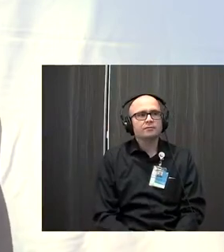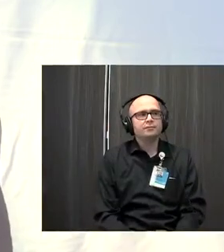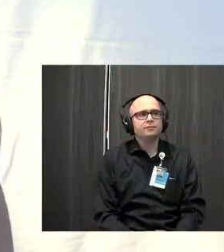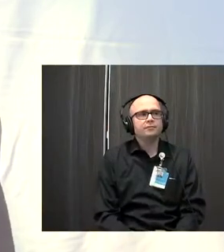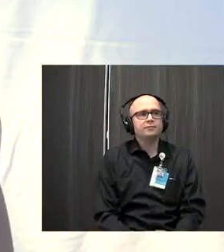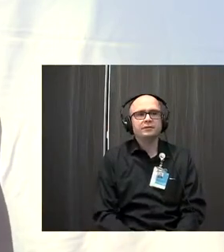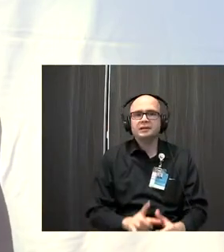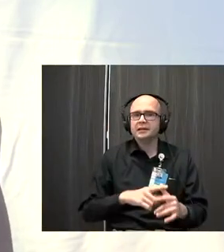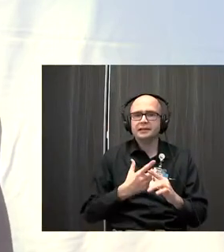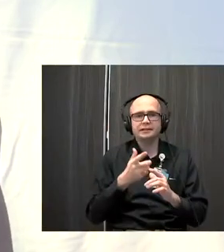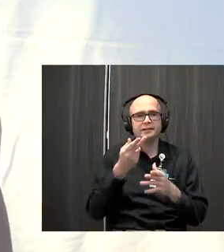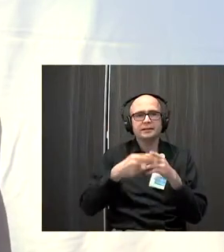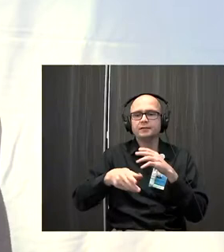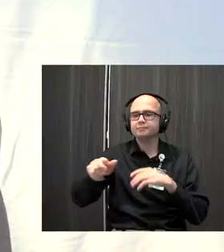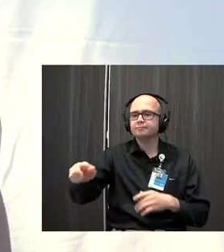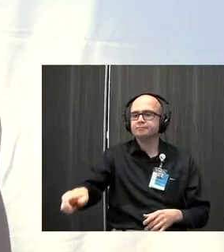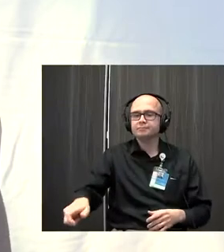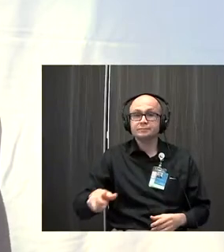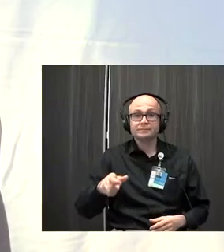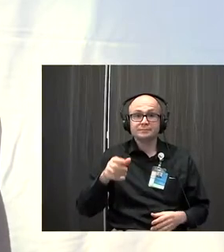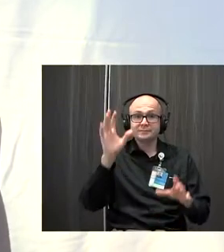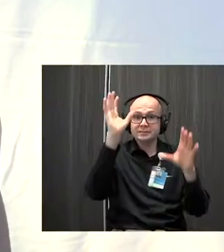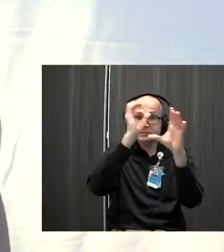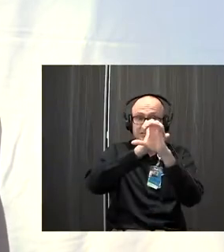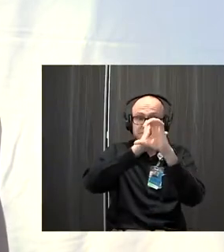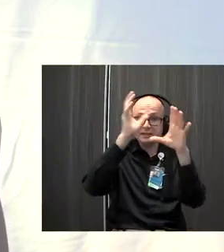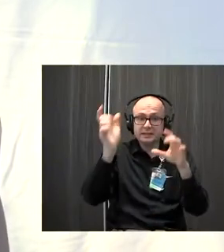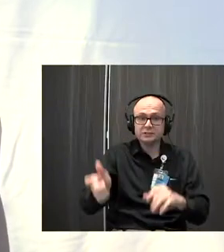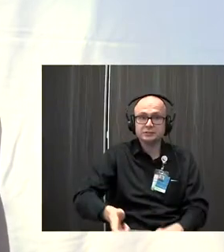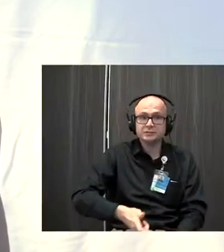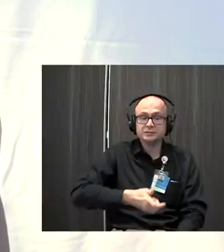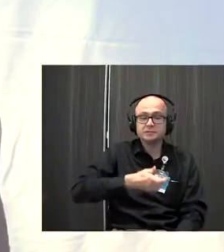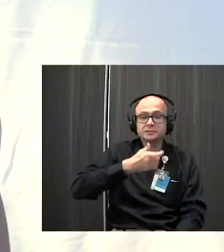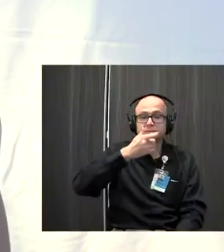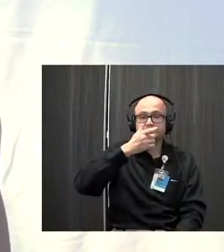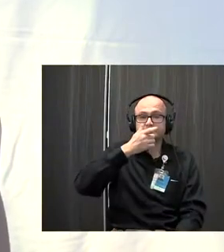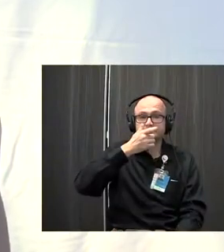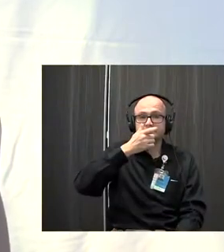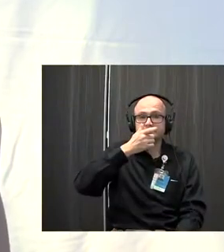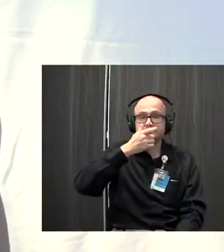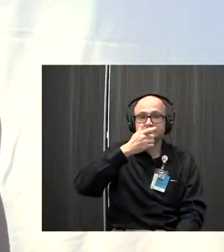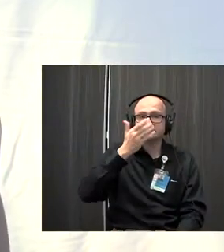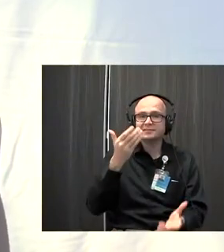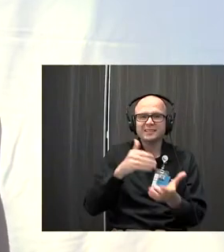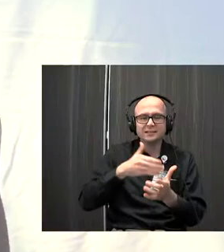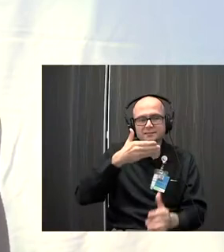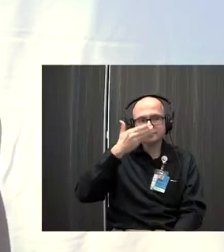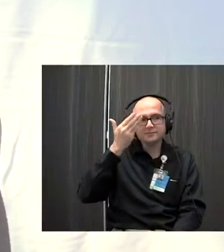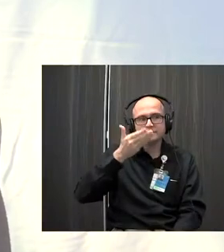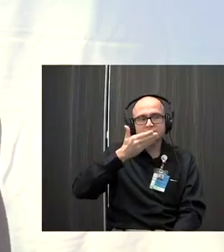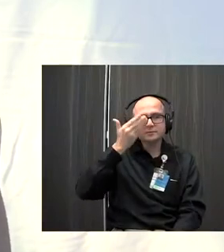And then setting the knife down. And imagine picking up that lemon wedge and bringing it up to your nose. Just again, smelling.